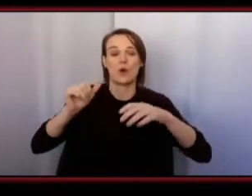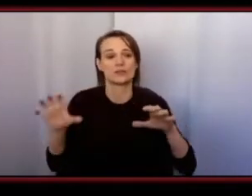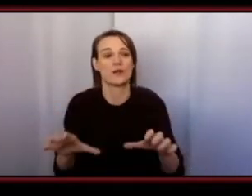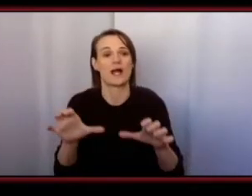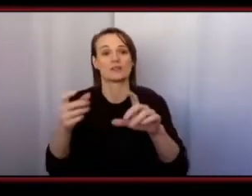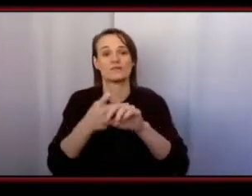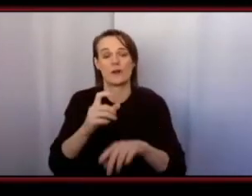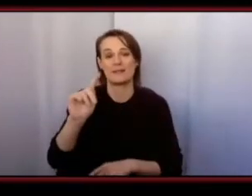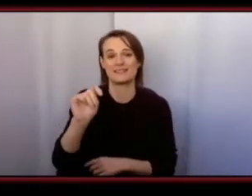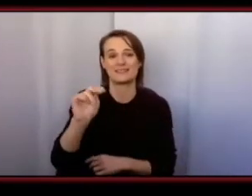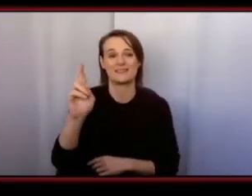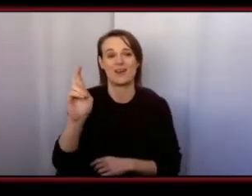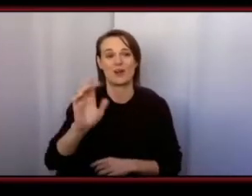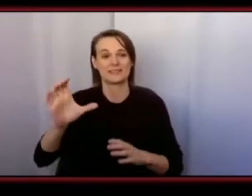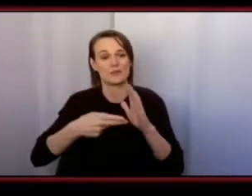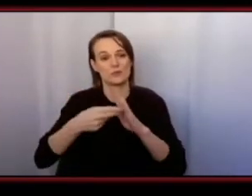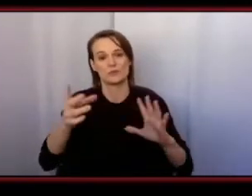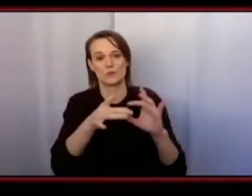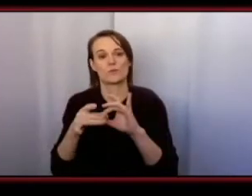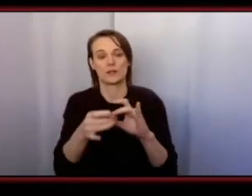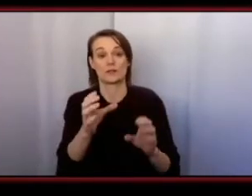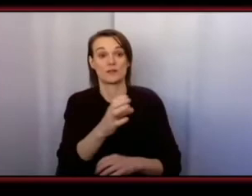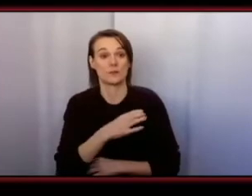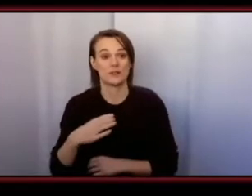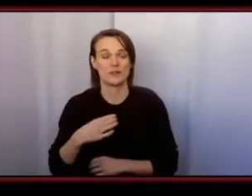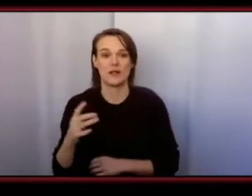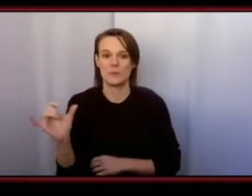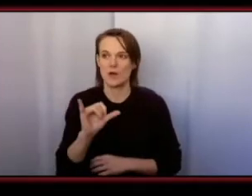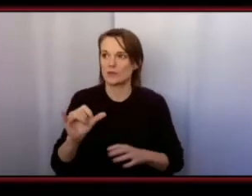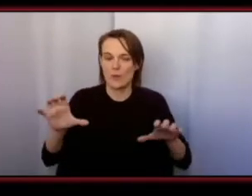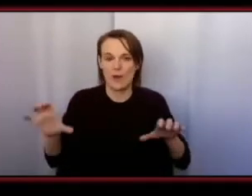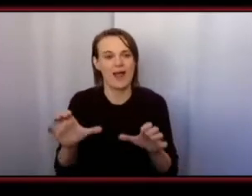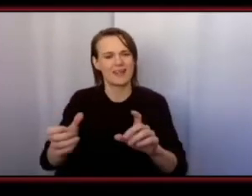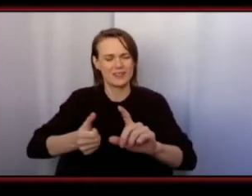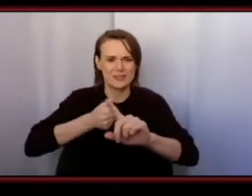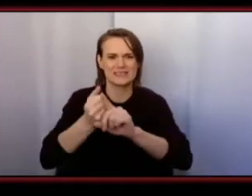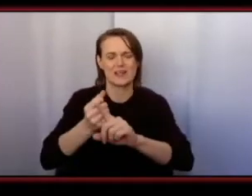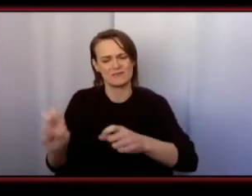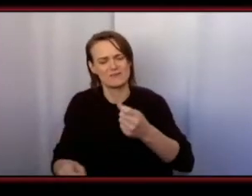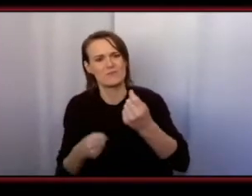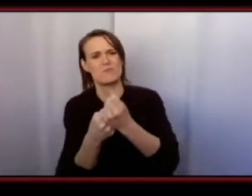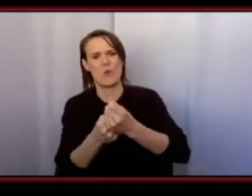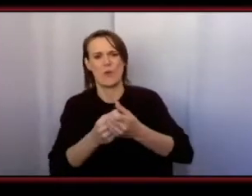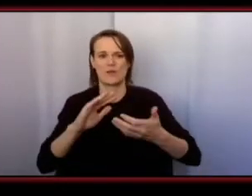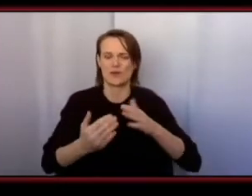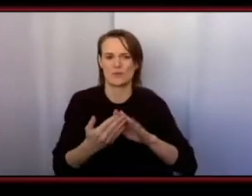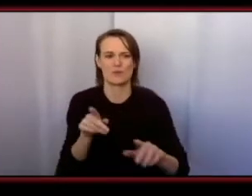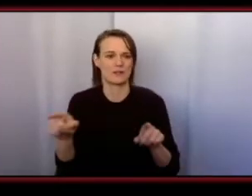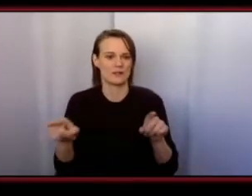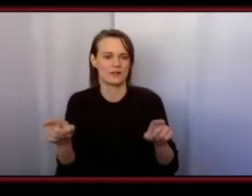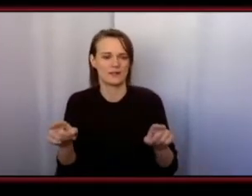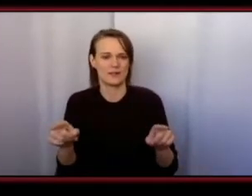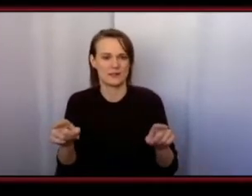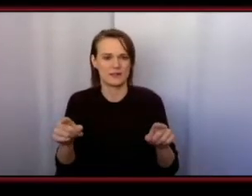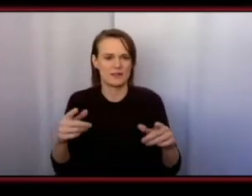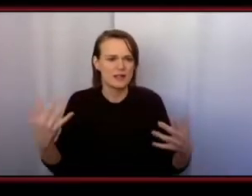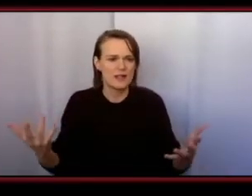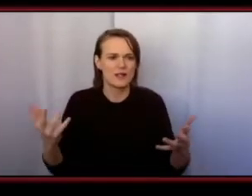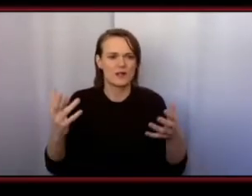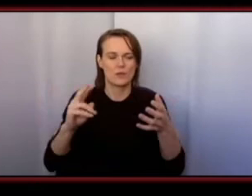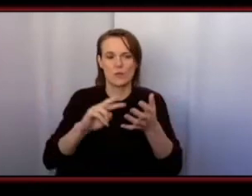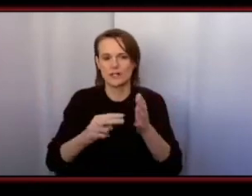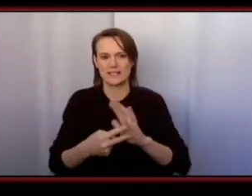Commission but to do something in solidarity to take action we need to ask ourselves what it means to unite and become true